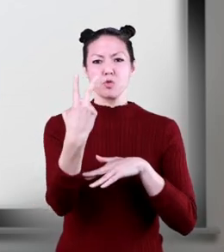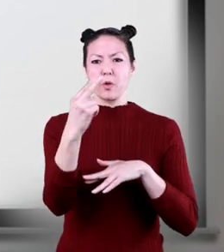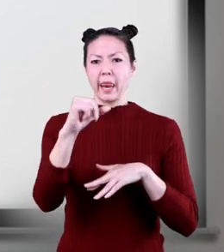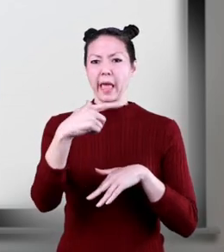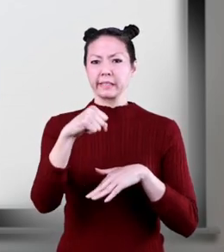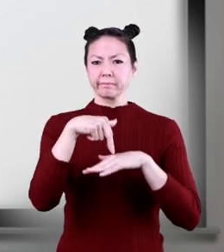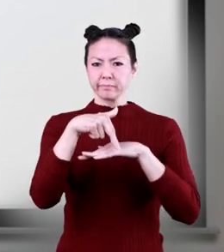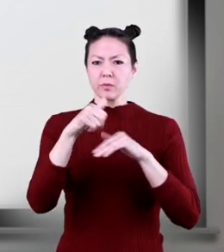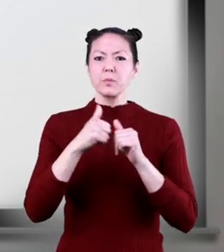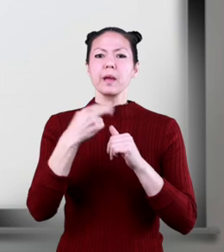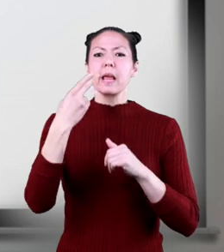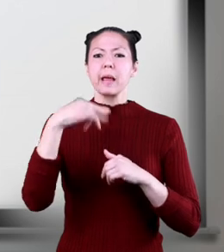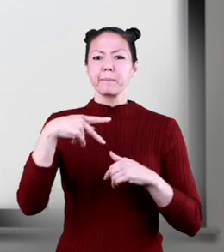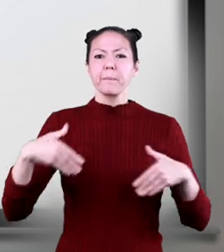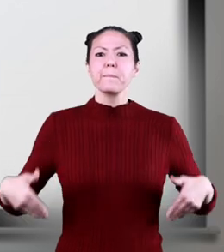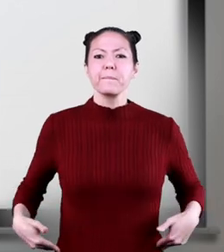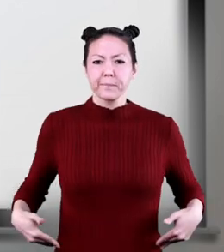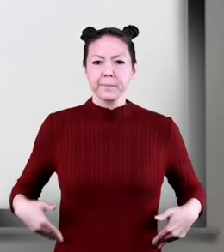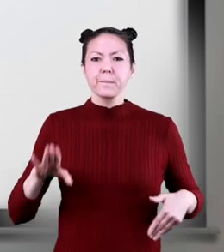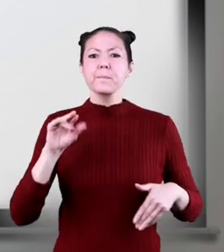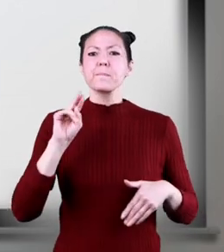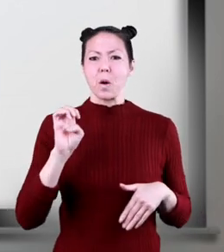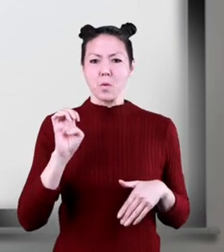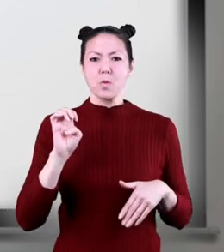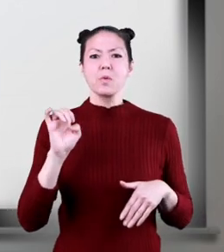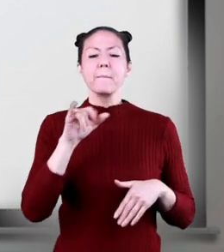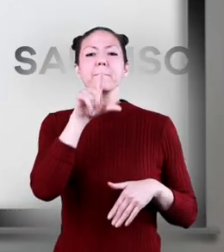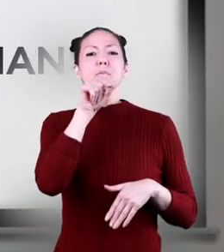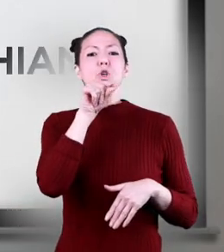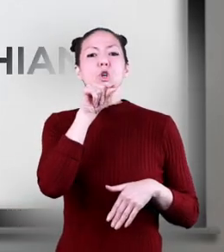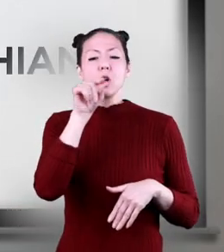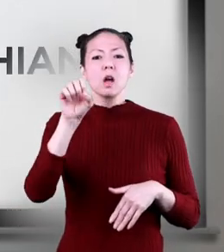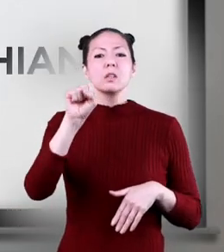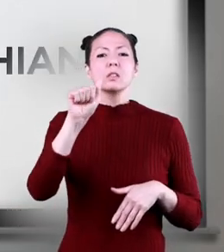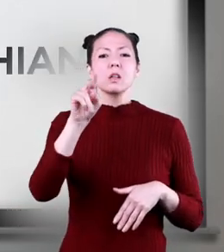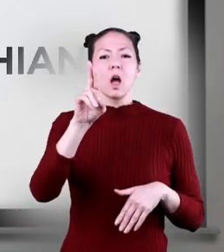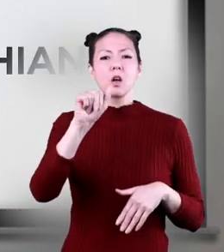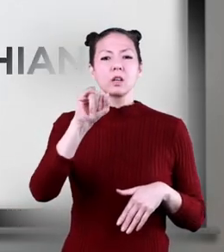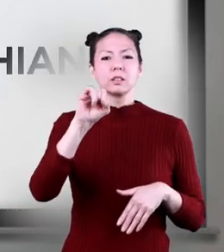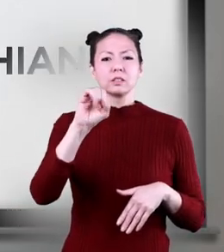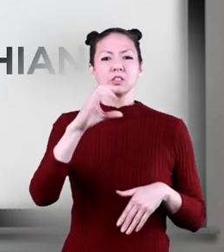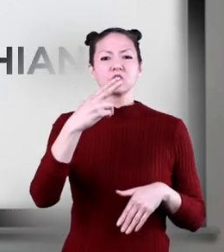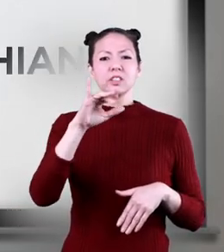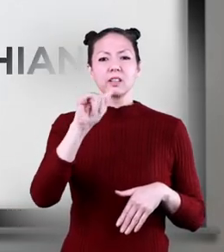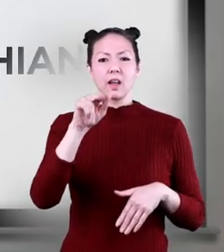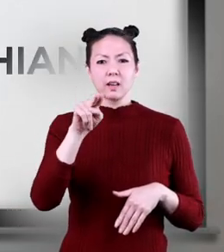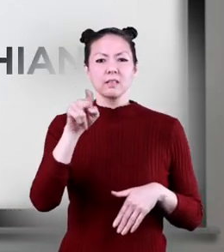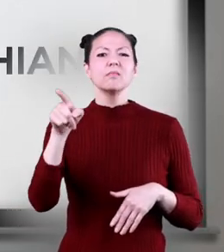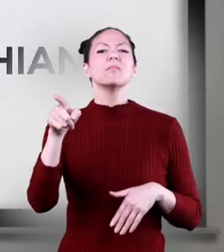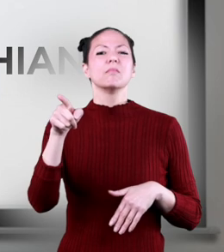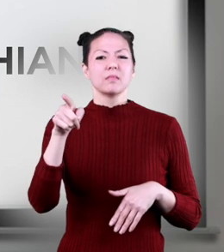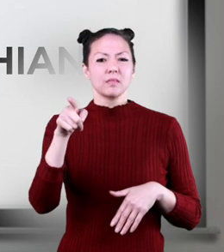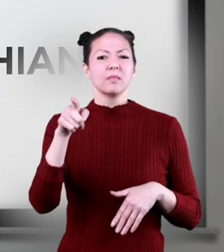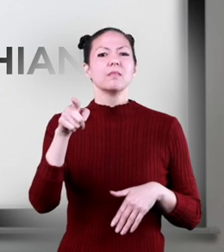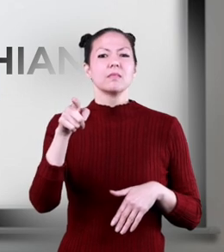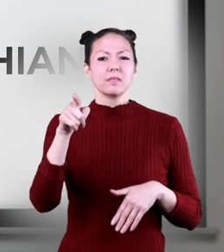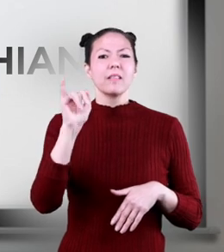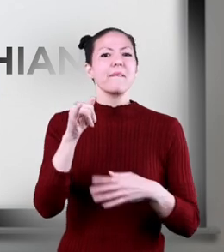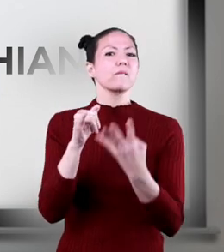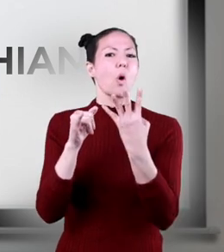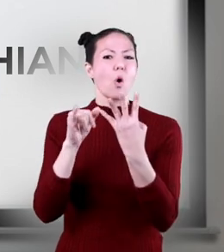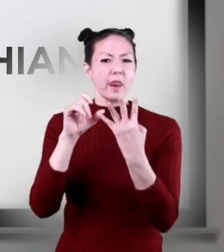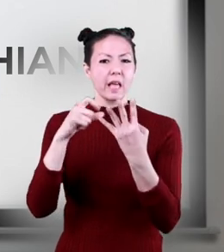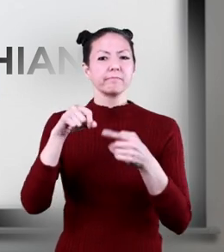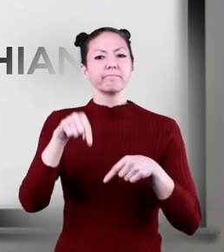legs and have hip bones like those of birds today, and Sarischians, those with hip bones like a lizard.